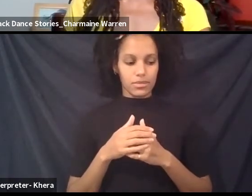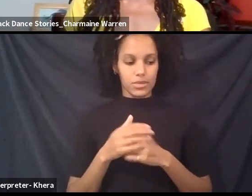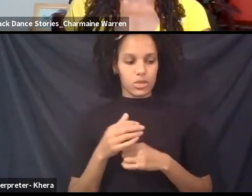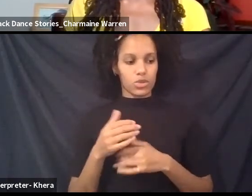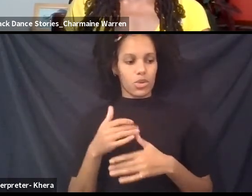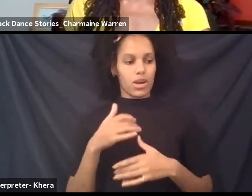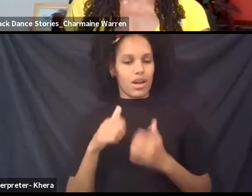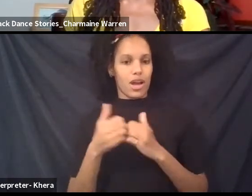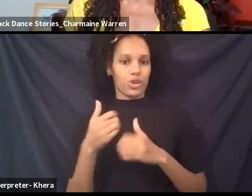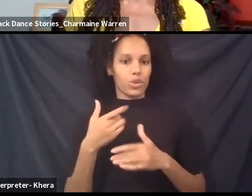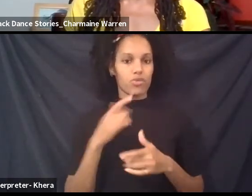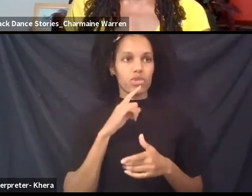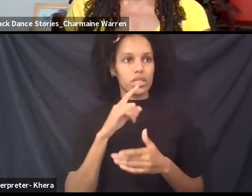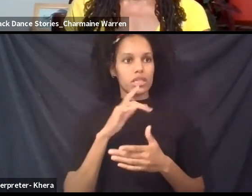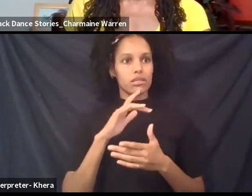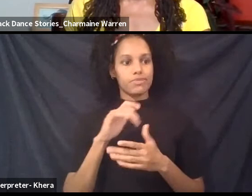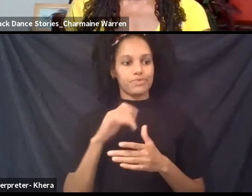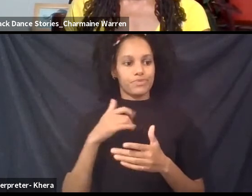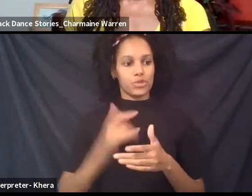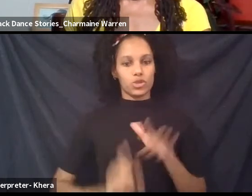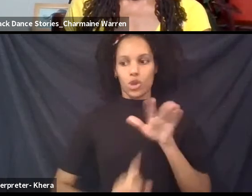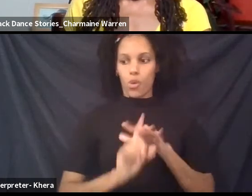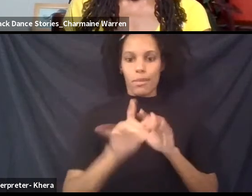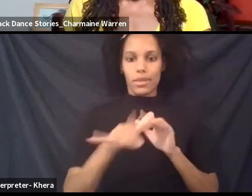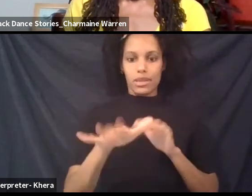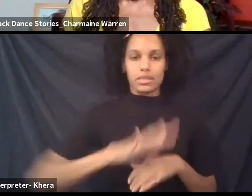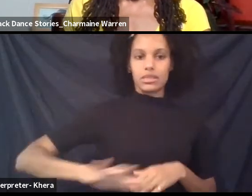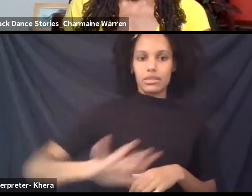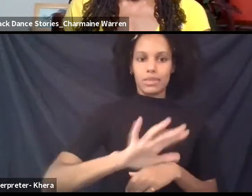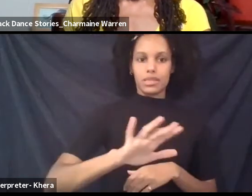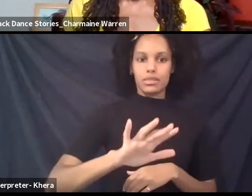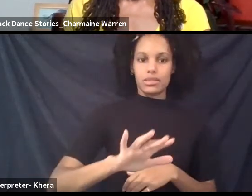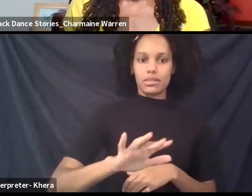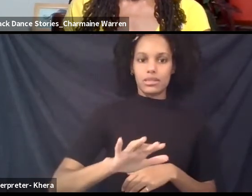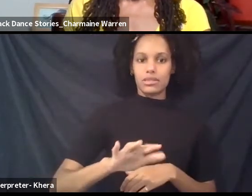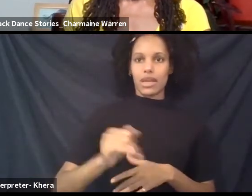being, where we have to confront things that not necessarily